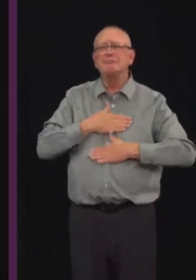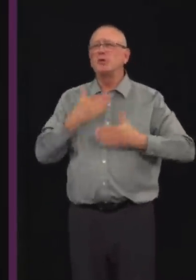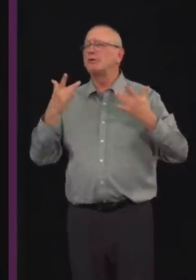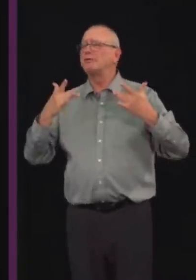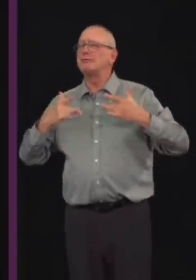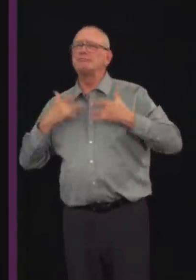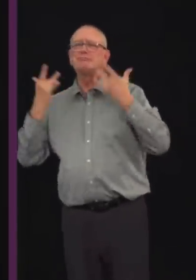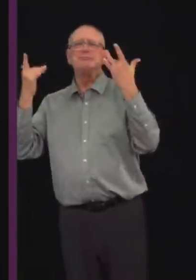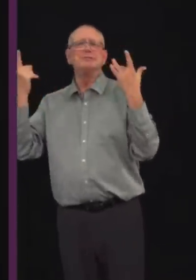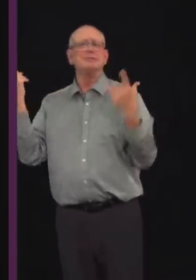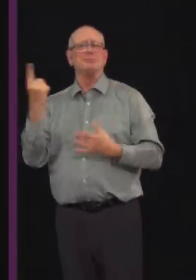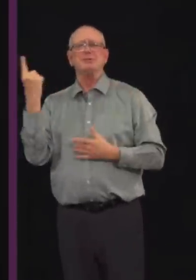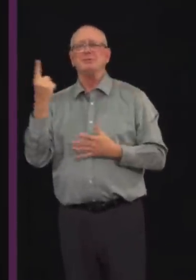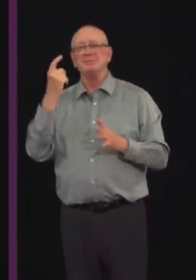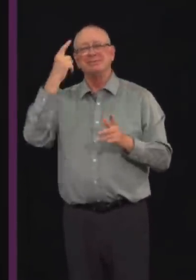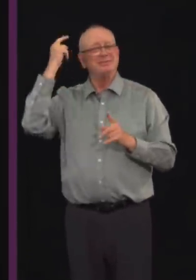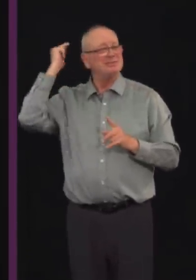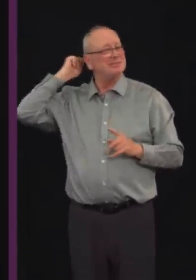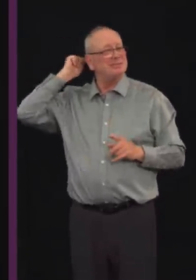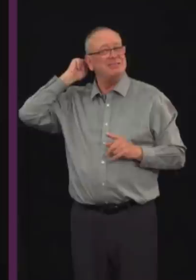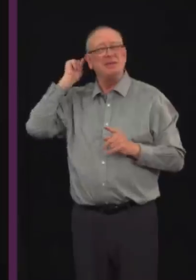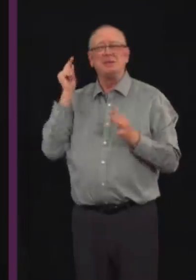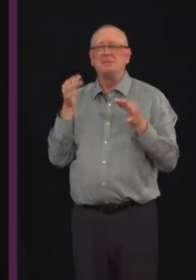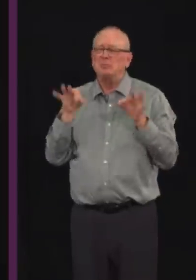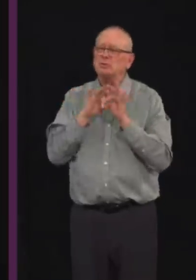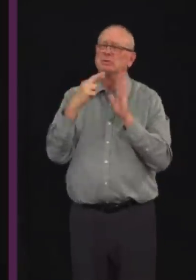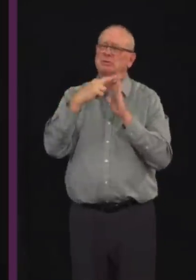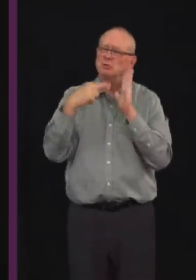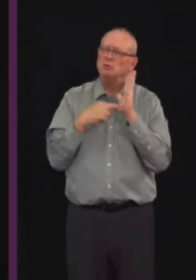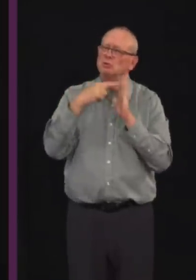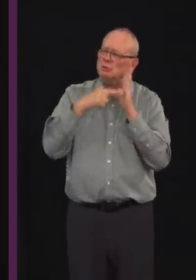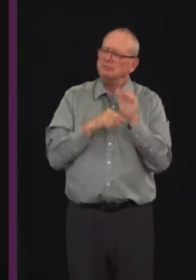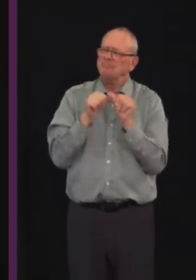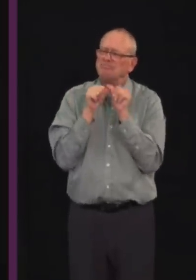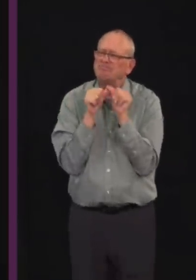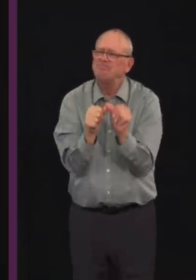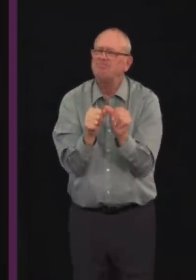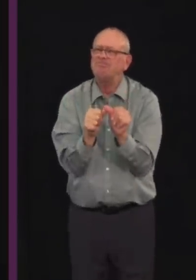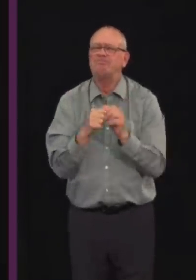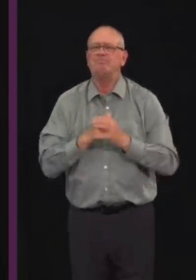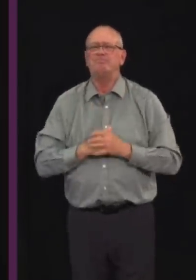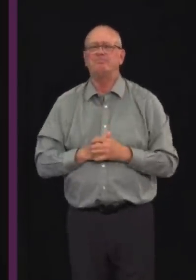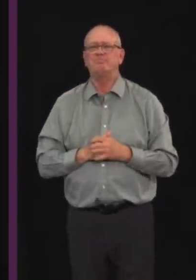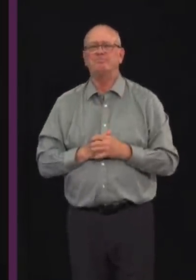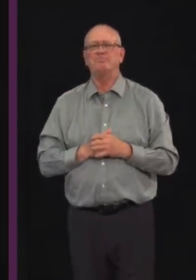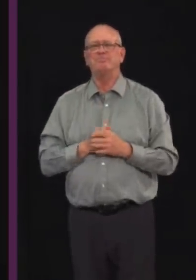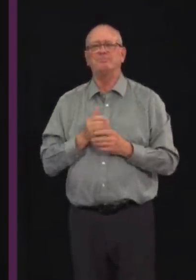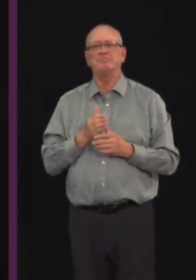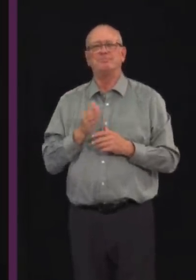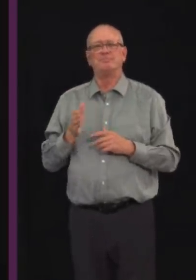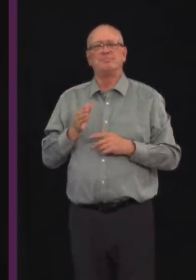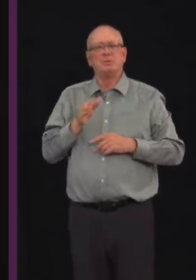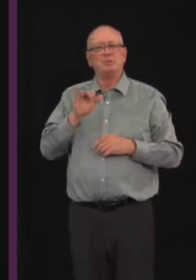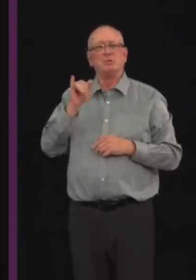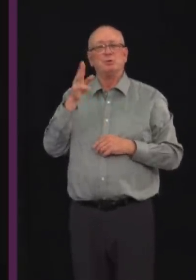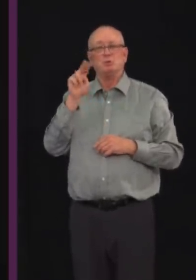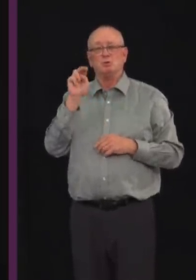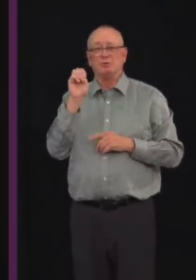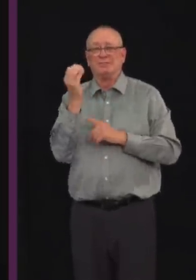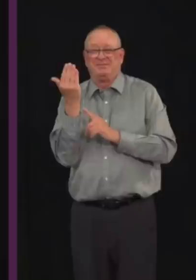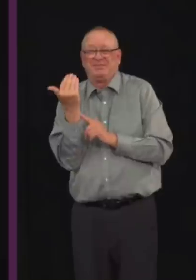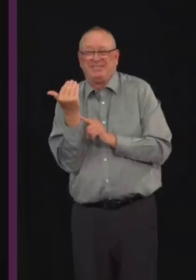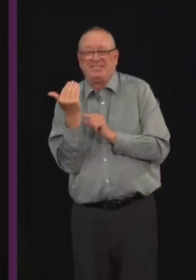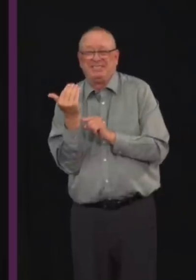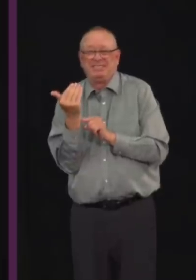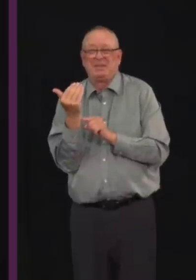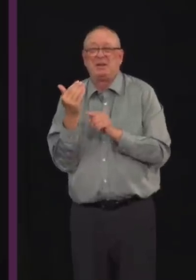although the official state of public health emergency will lapse on June the 15th, that does not mean the end of